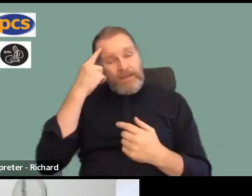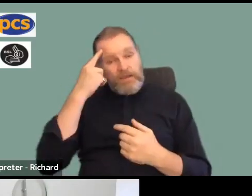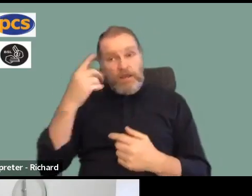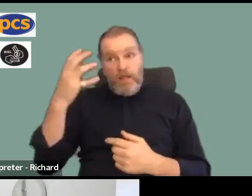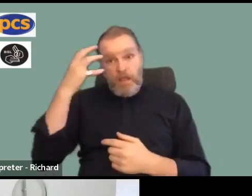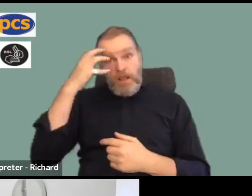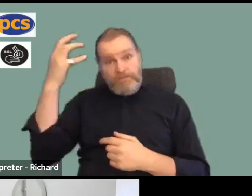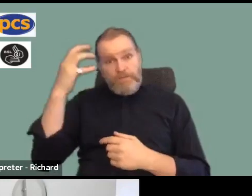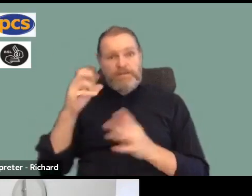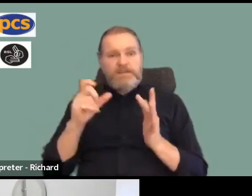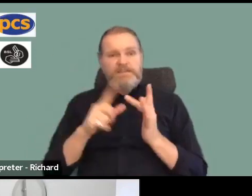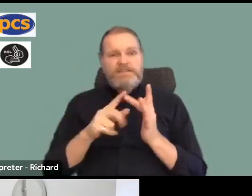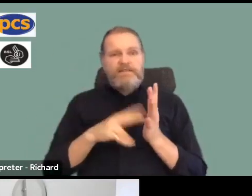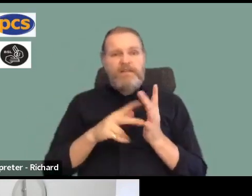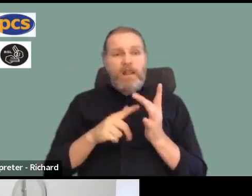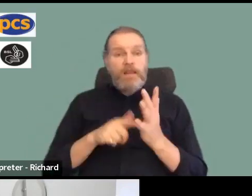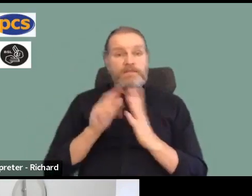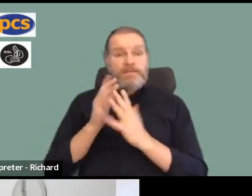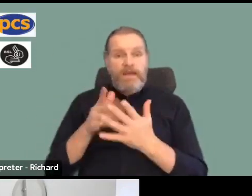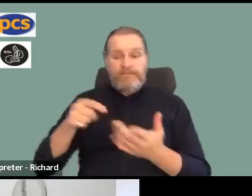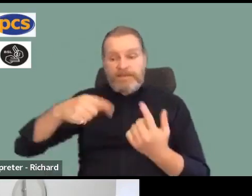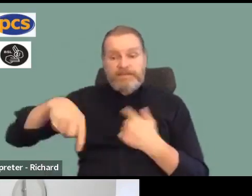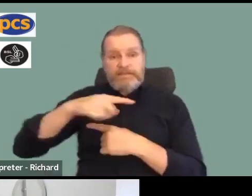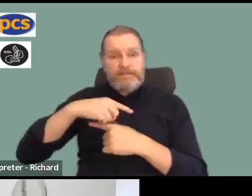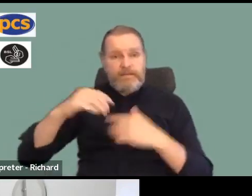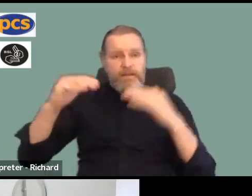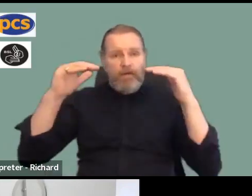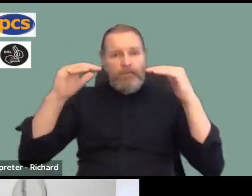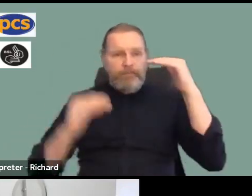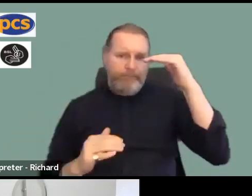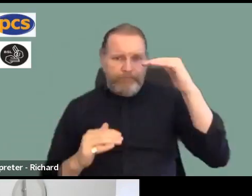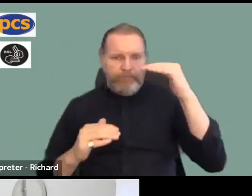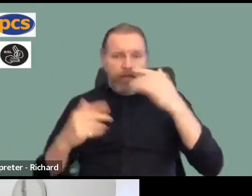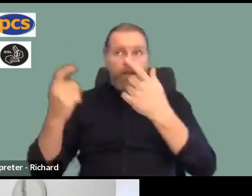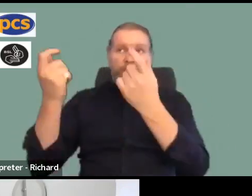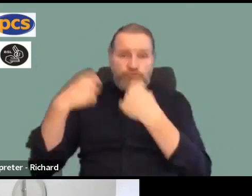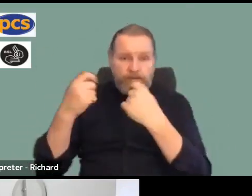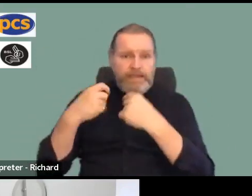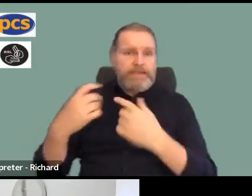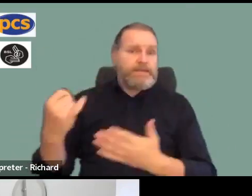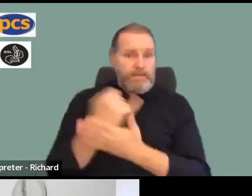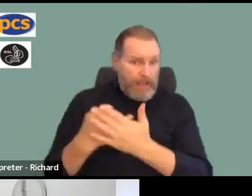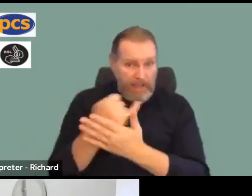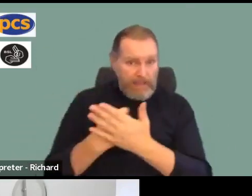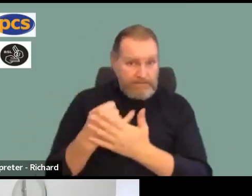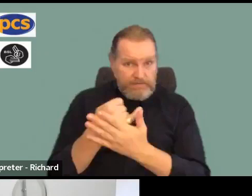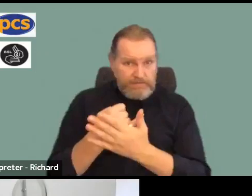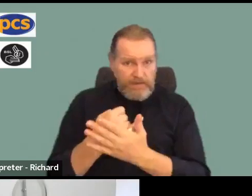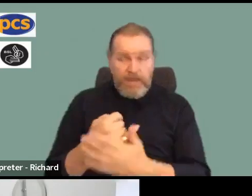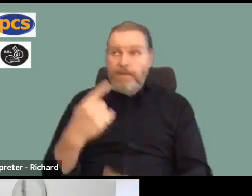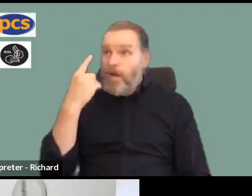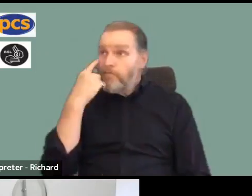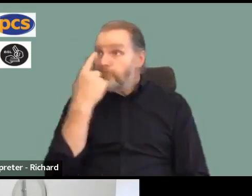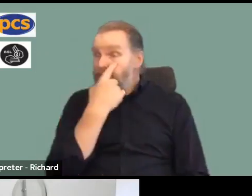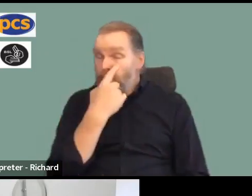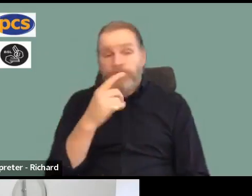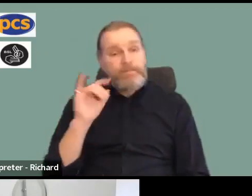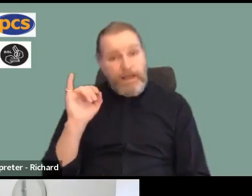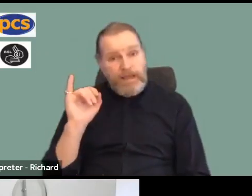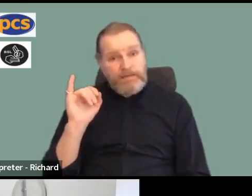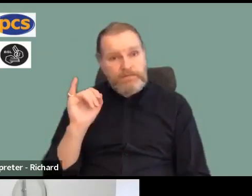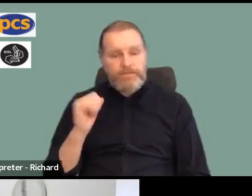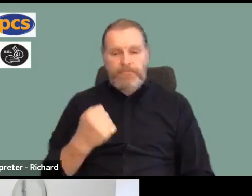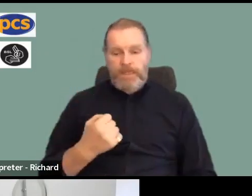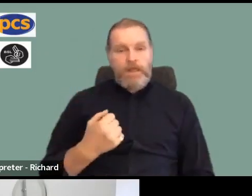list has already been proven by the way they've treated us. But if you need definitive proof, just think of this. The pay